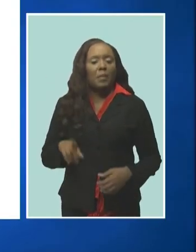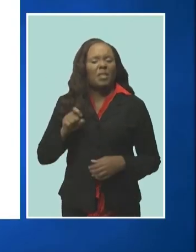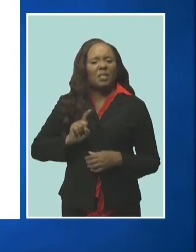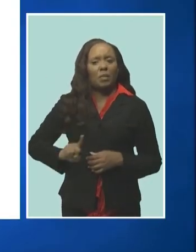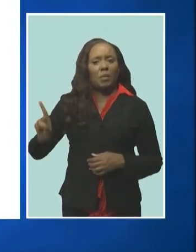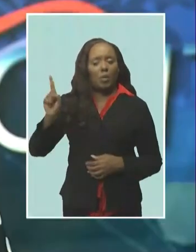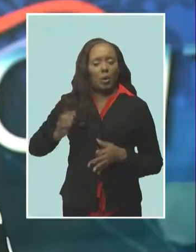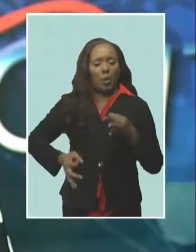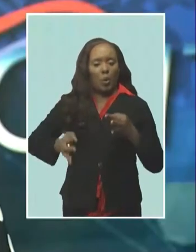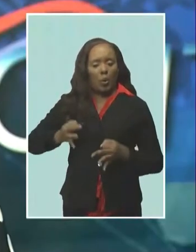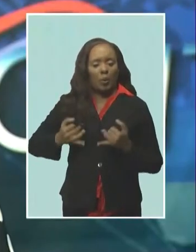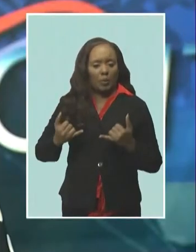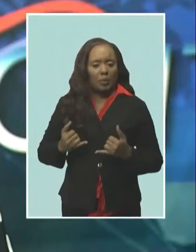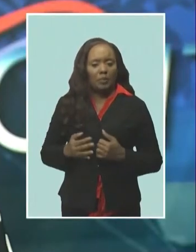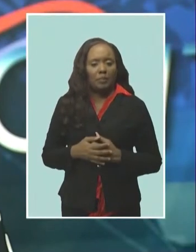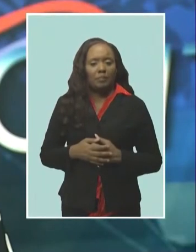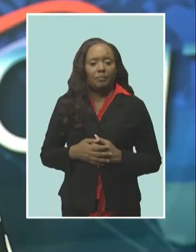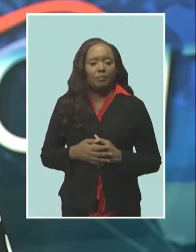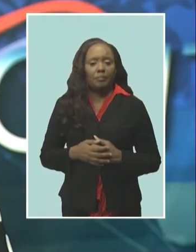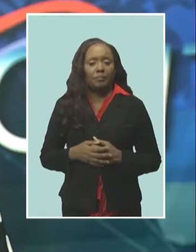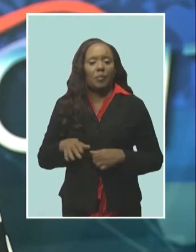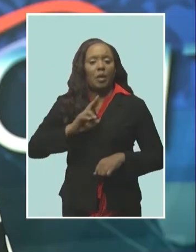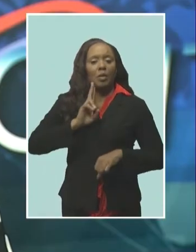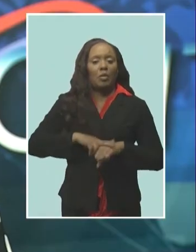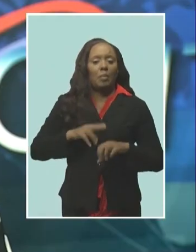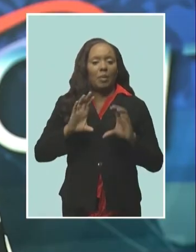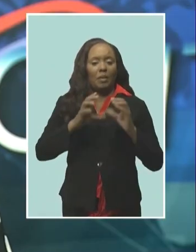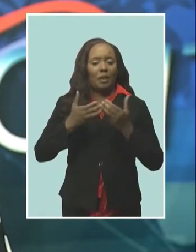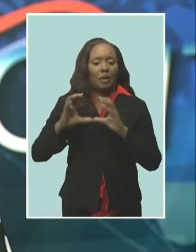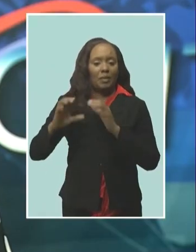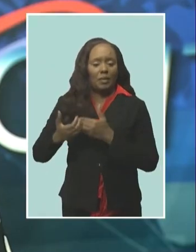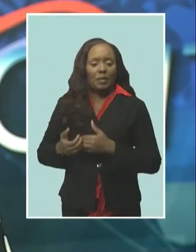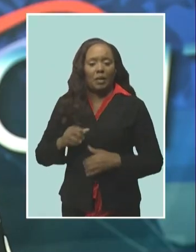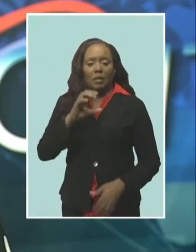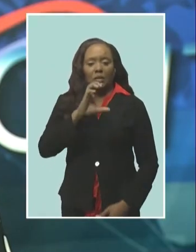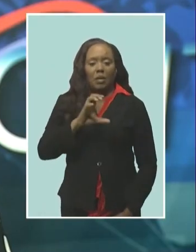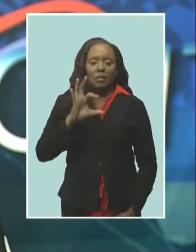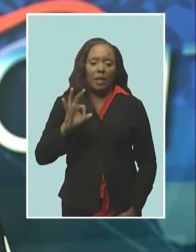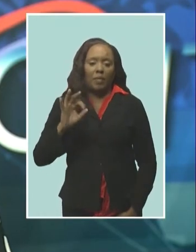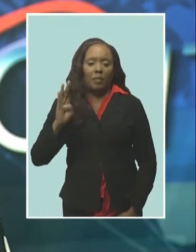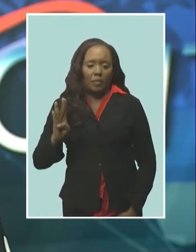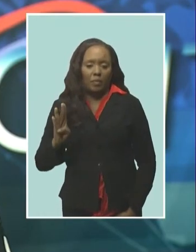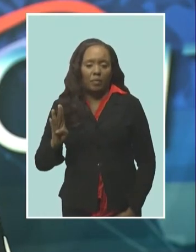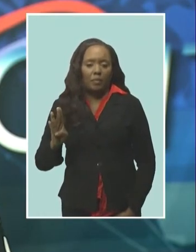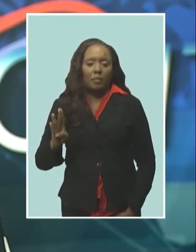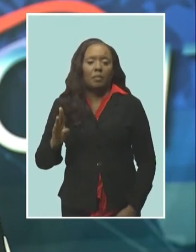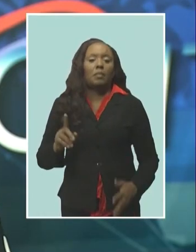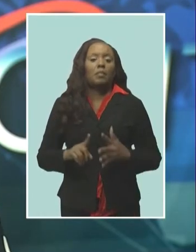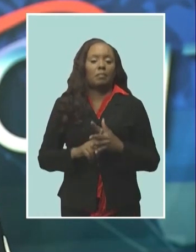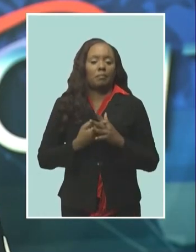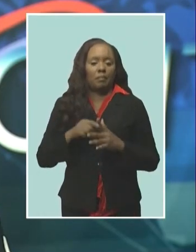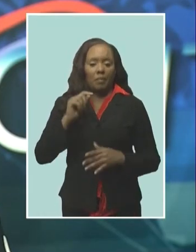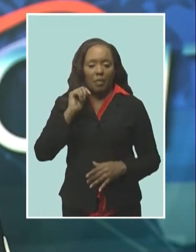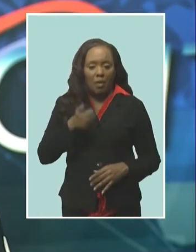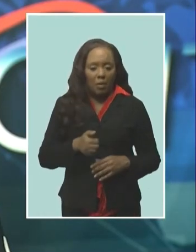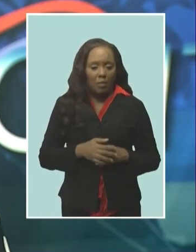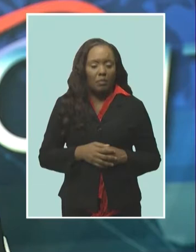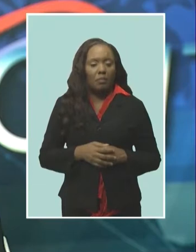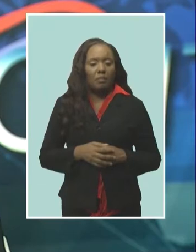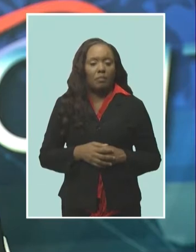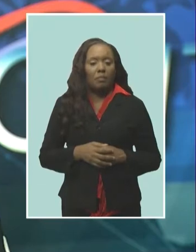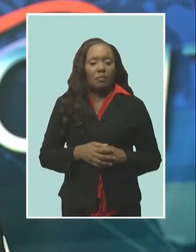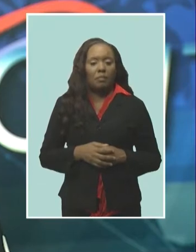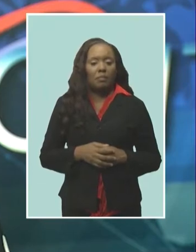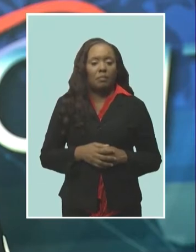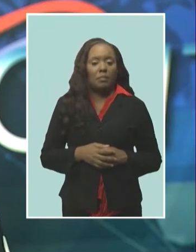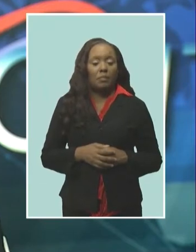regular classes at the charles f broome memorial primary school are expected to resume tomorrow after a break